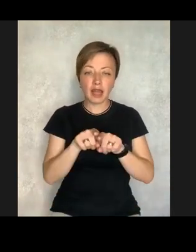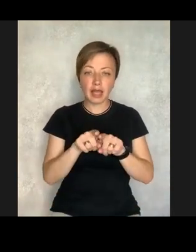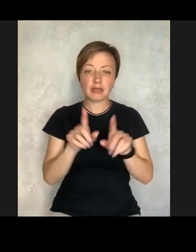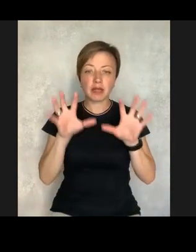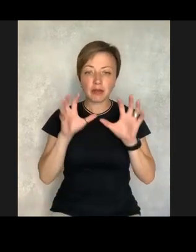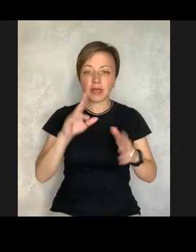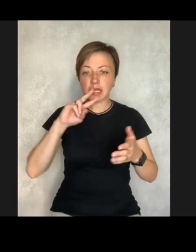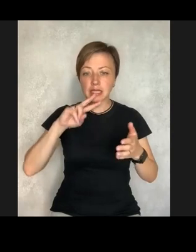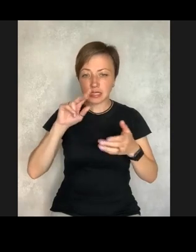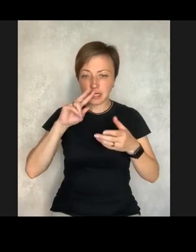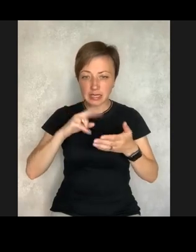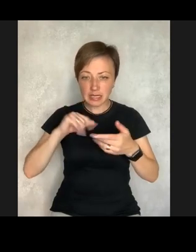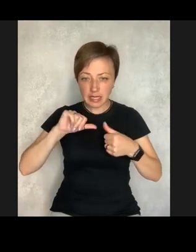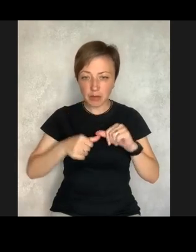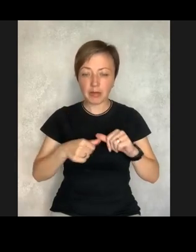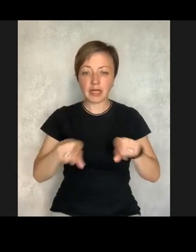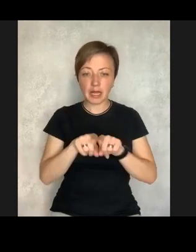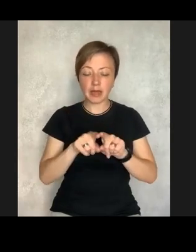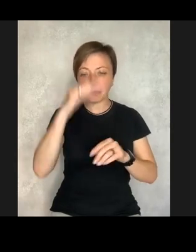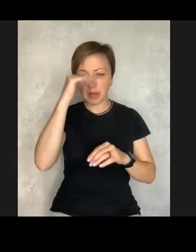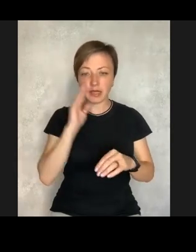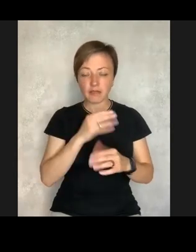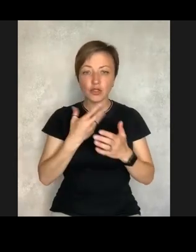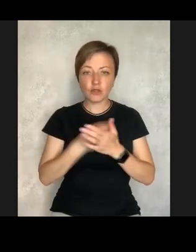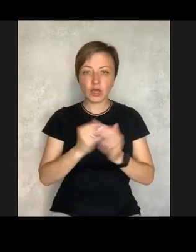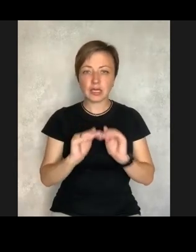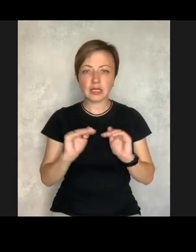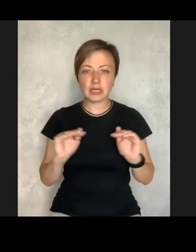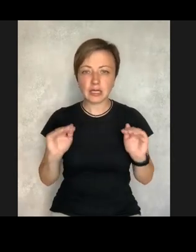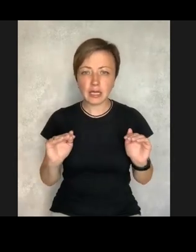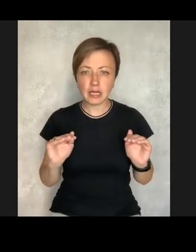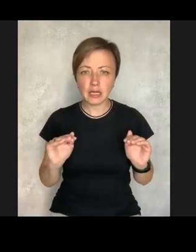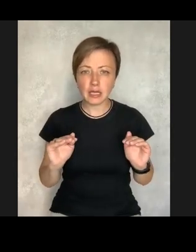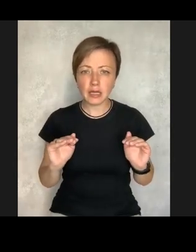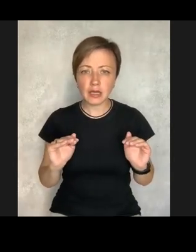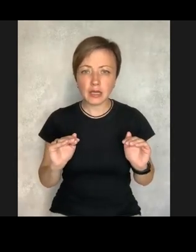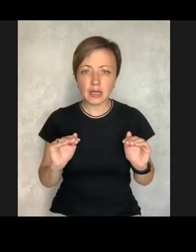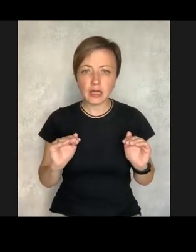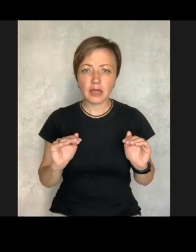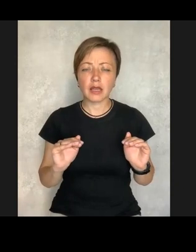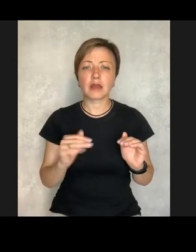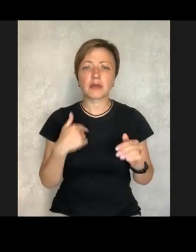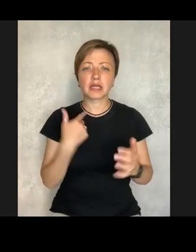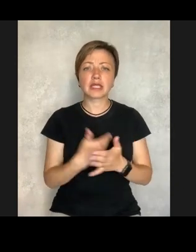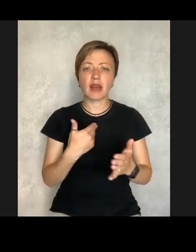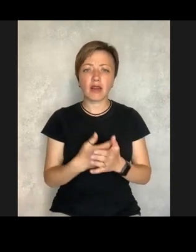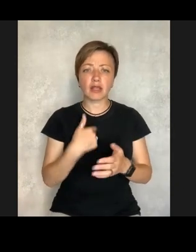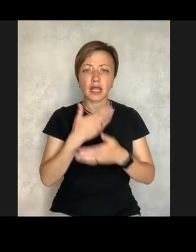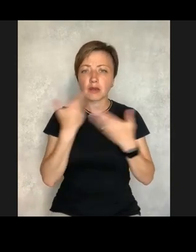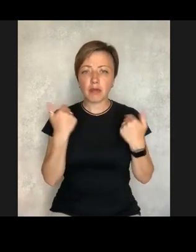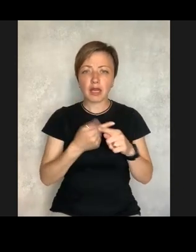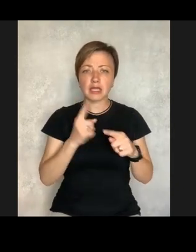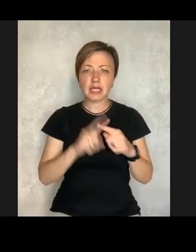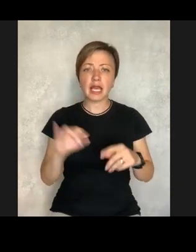mindset and because of this perception, parents also have this stigma towards their children. And I realized, well,